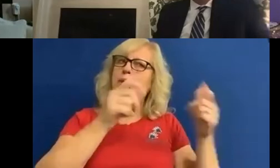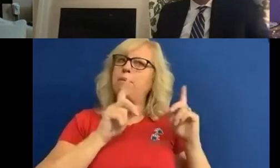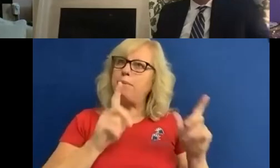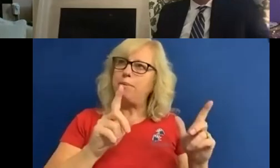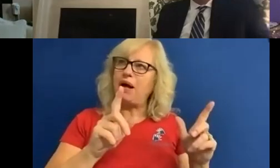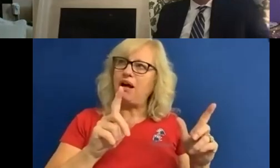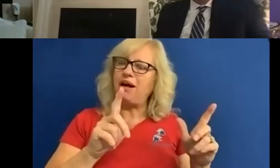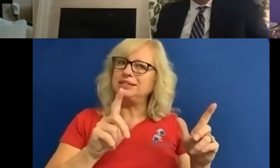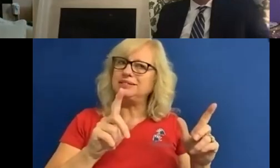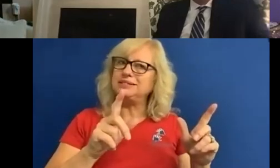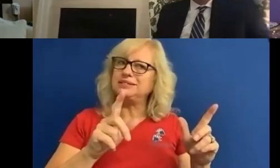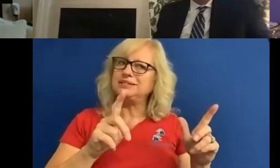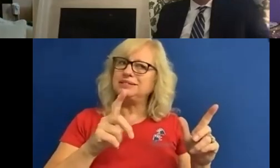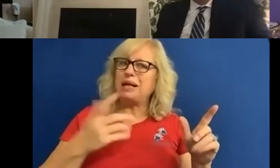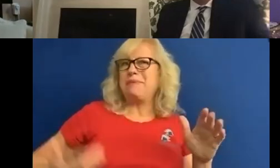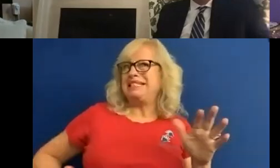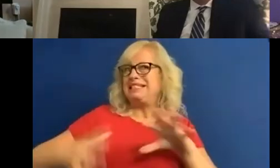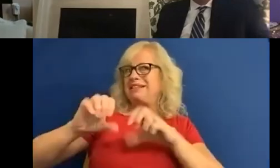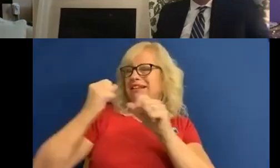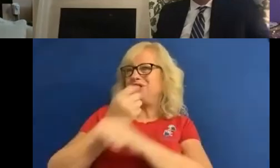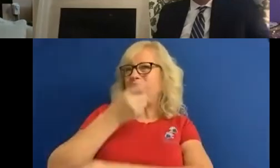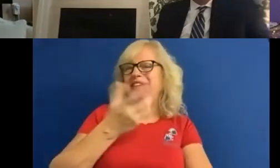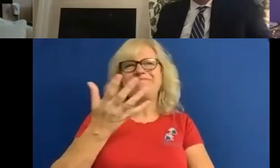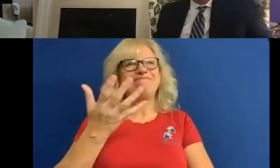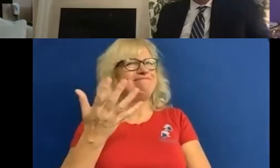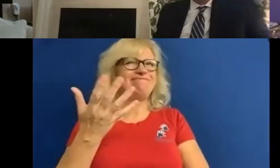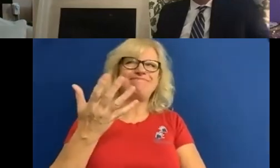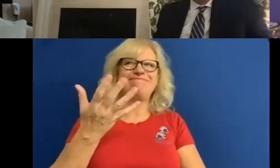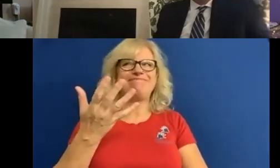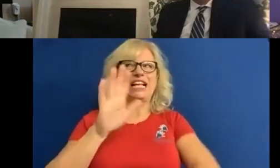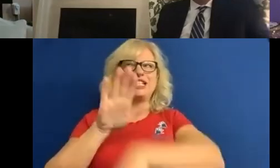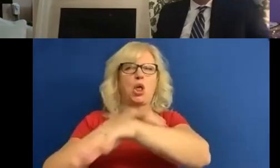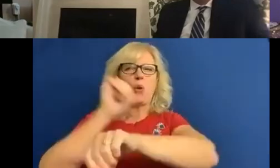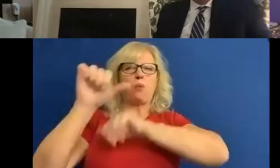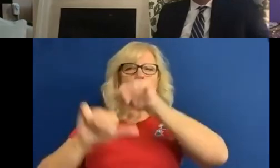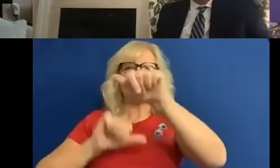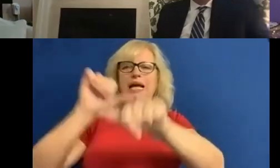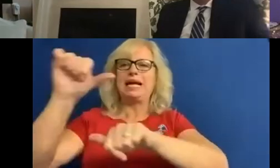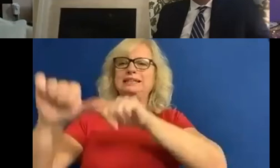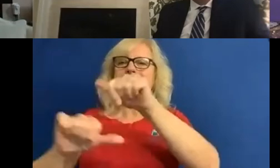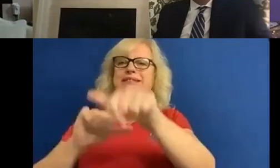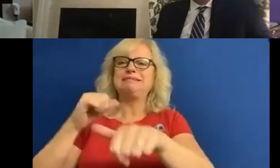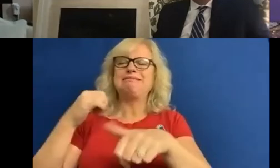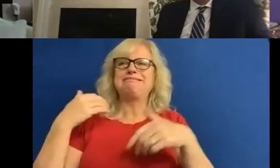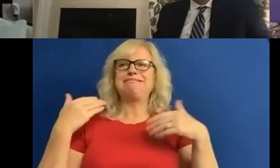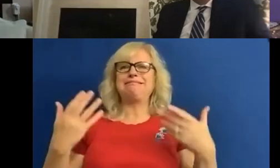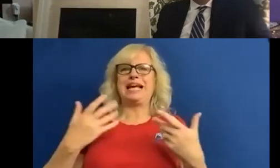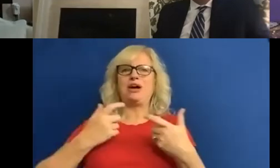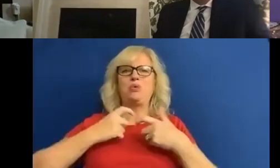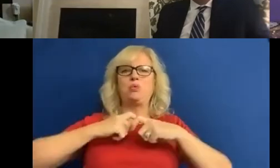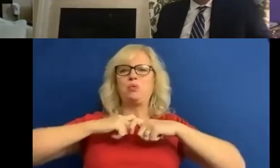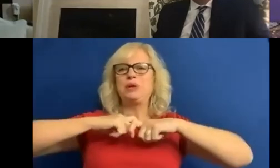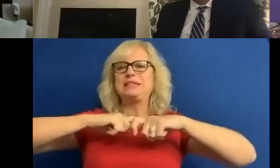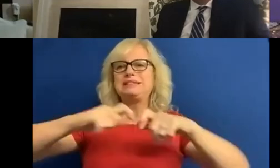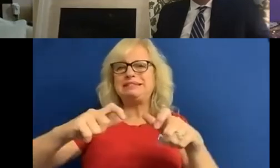poor is very bureaucratic it takes a long time. I mean we're still in the you know 18th century, where you can't claim online you still